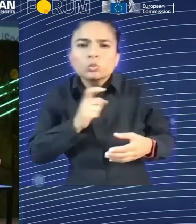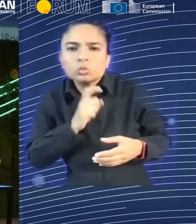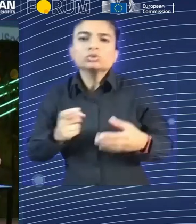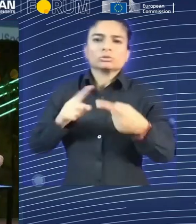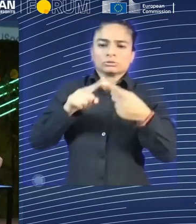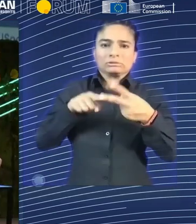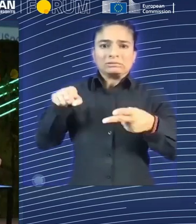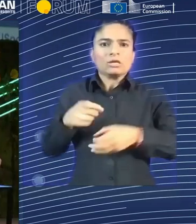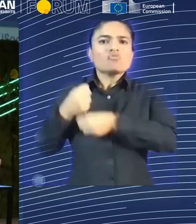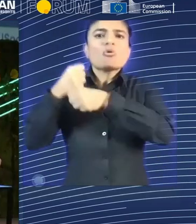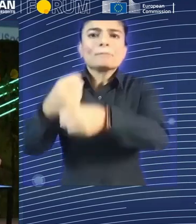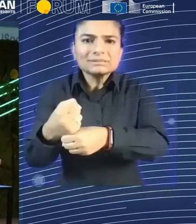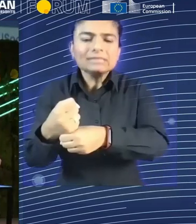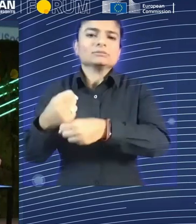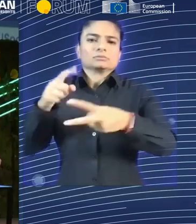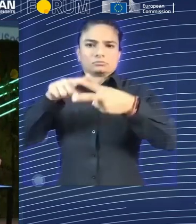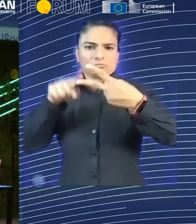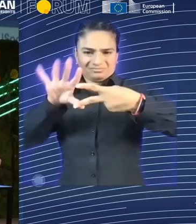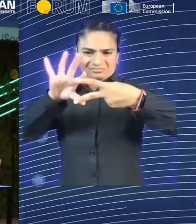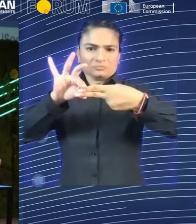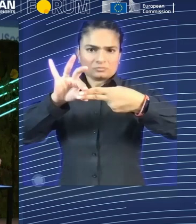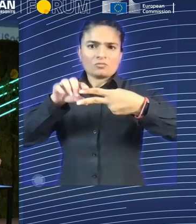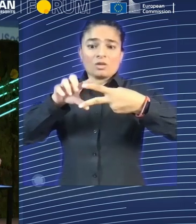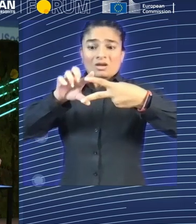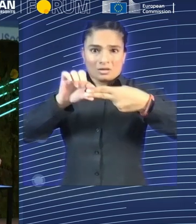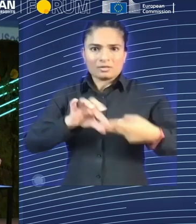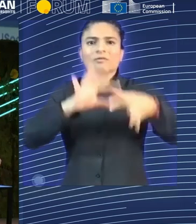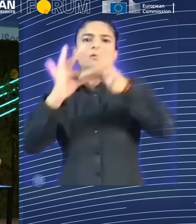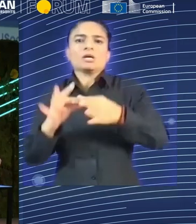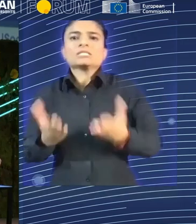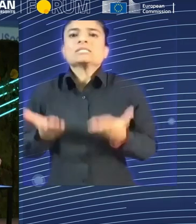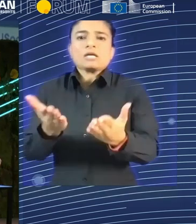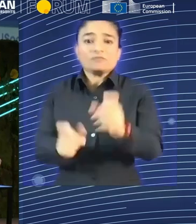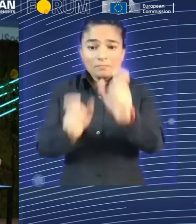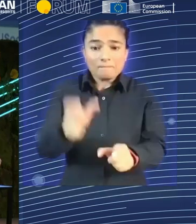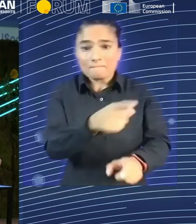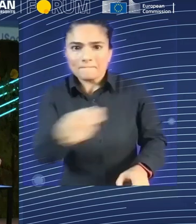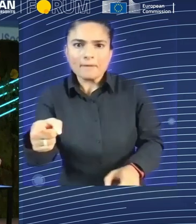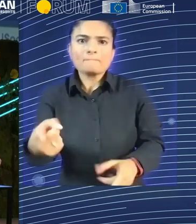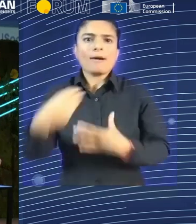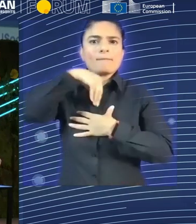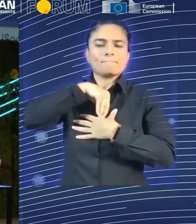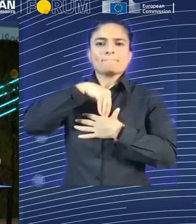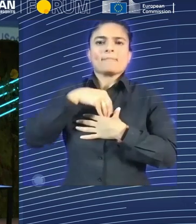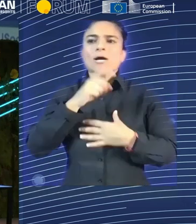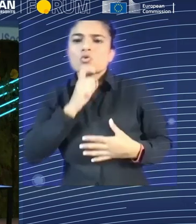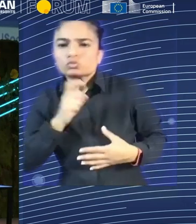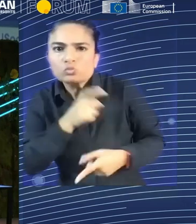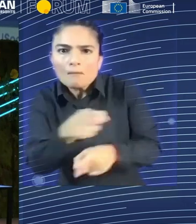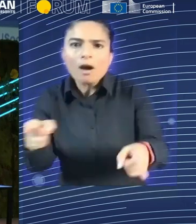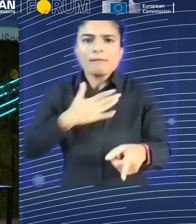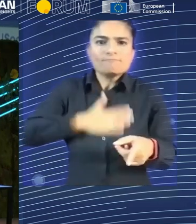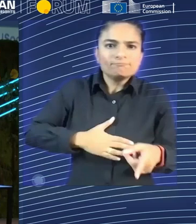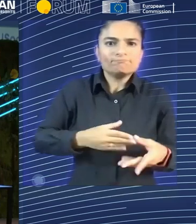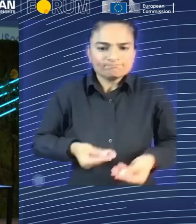a little bit further away. Yeah. And what new product. So there are emerging new product we